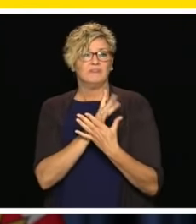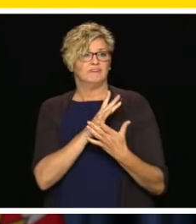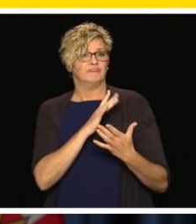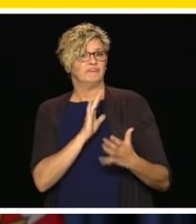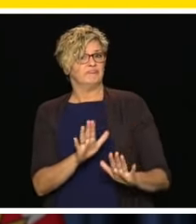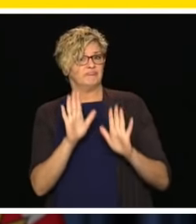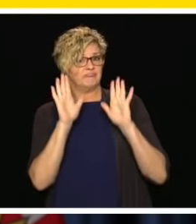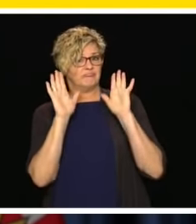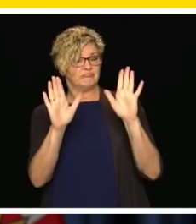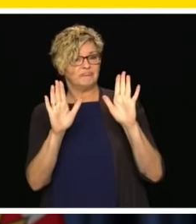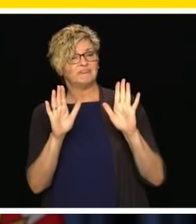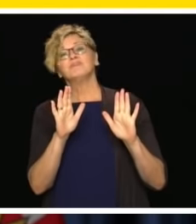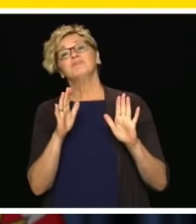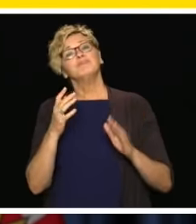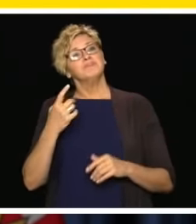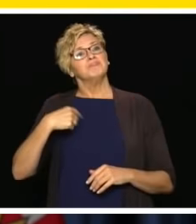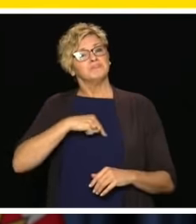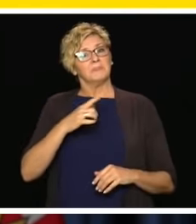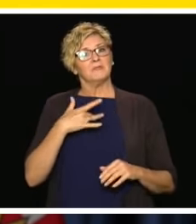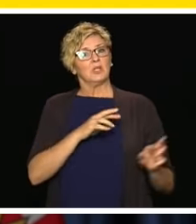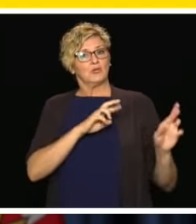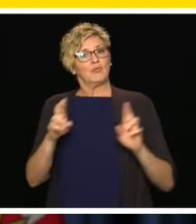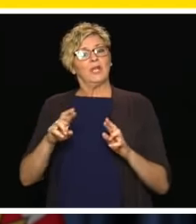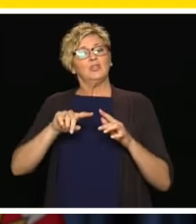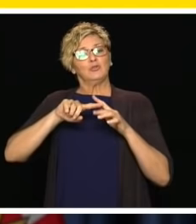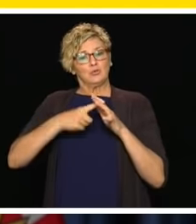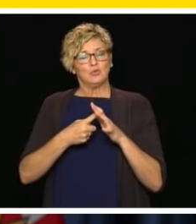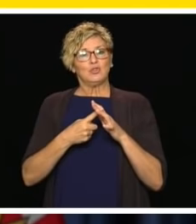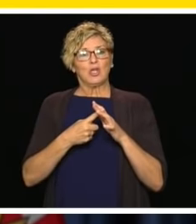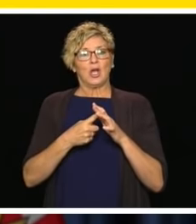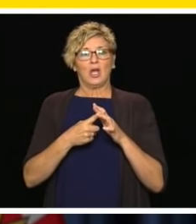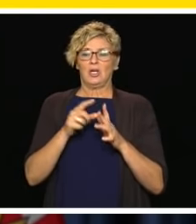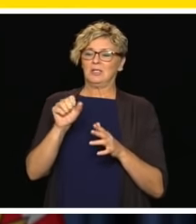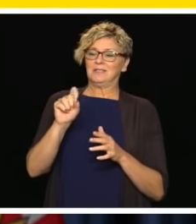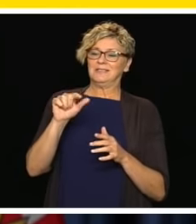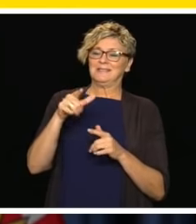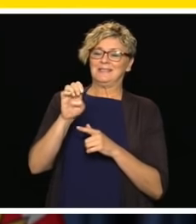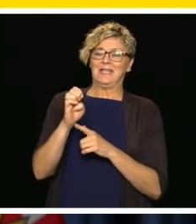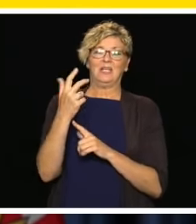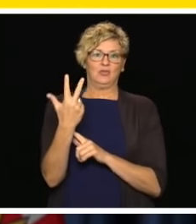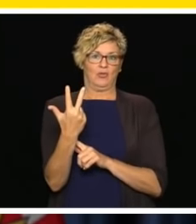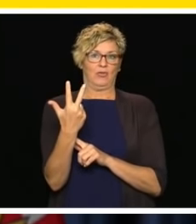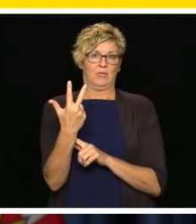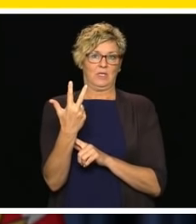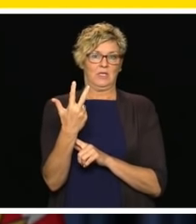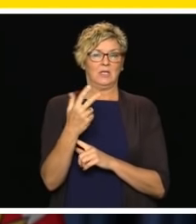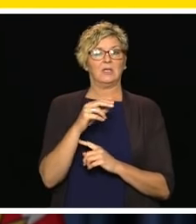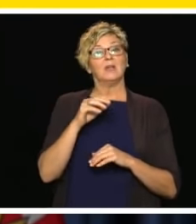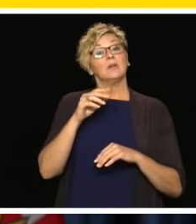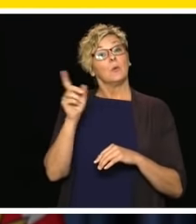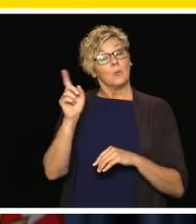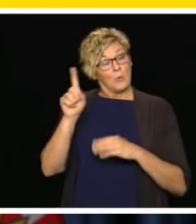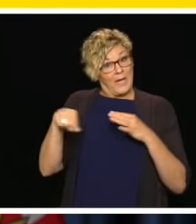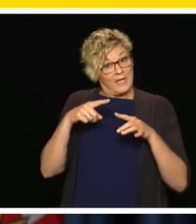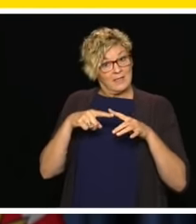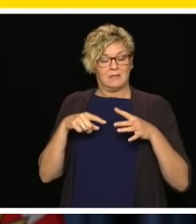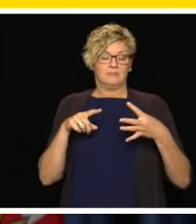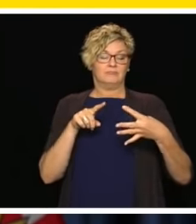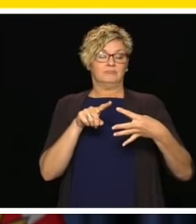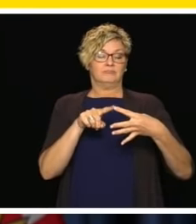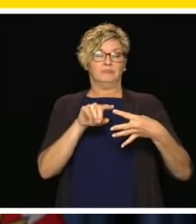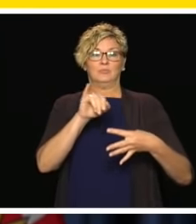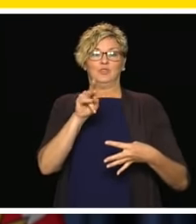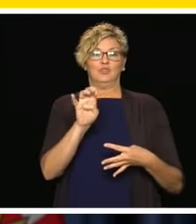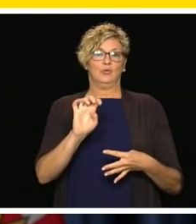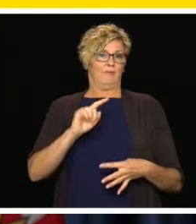and that we are going to put in place, moving to stage 3 on June 1st. With that, would like to now introduce our provincial health